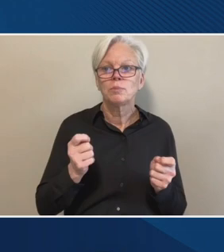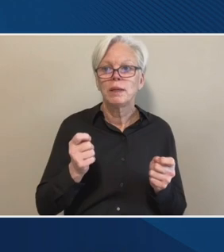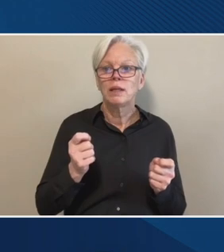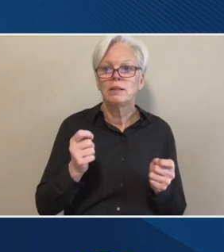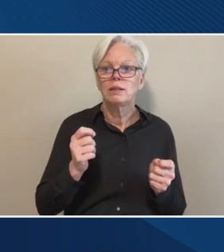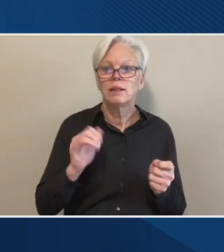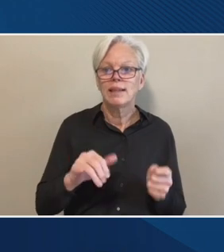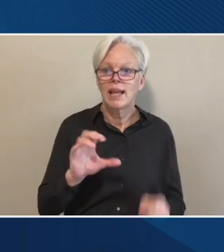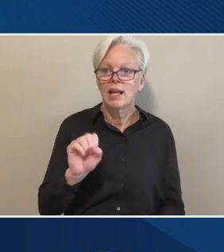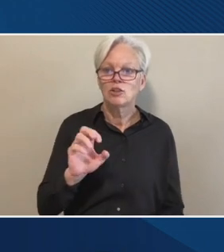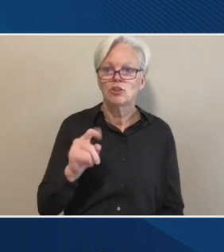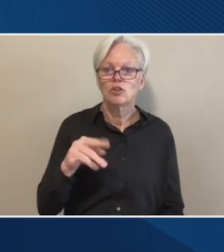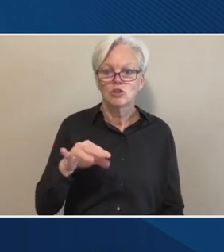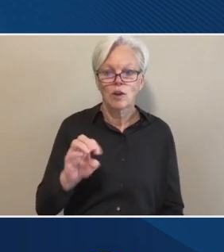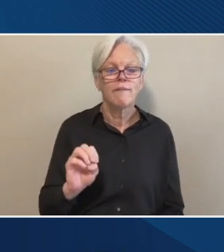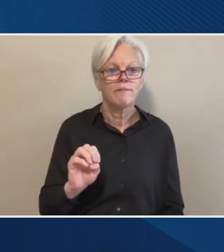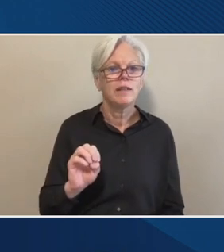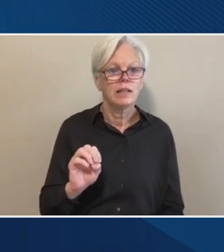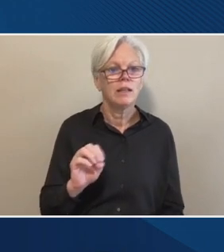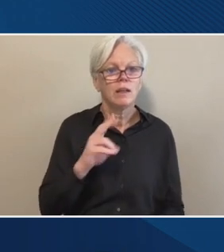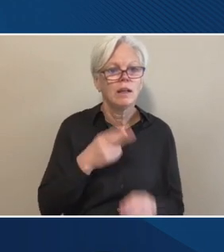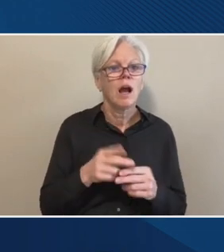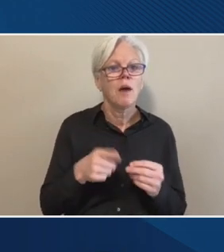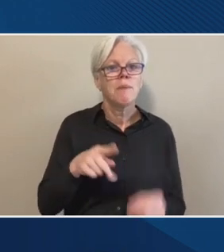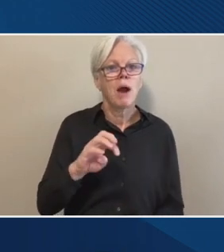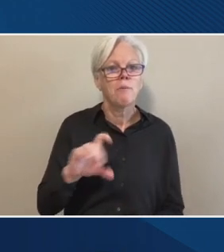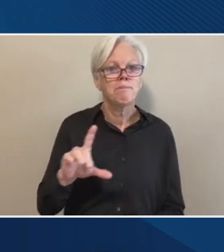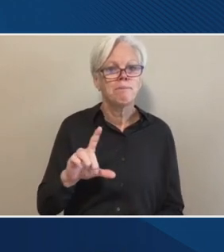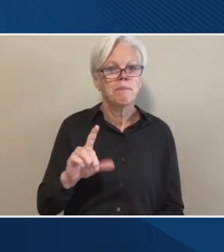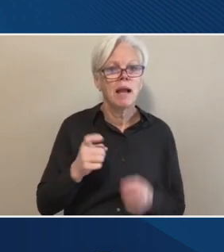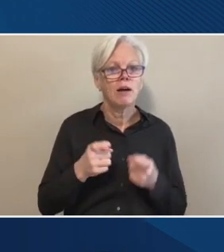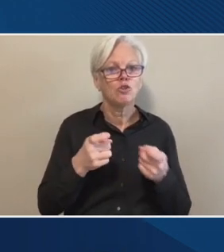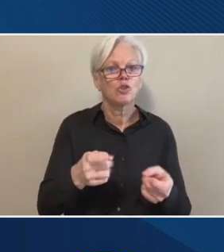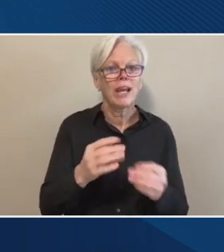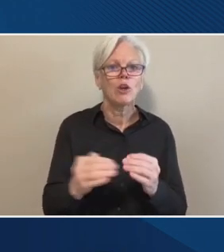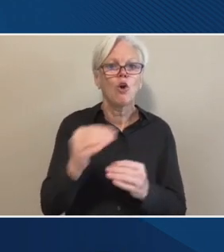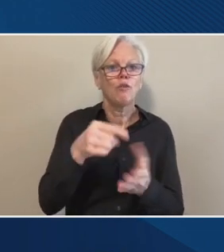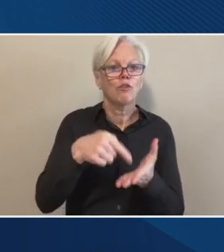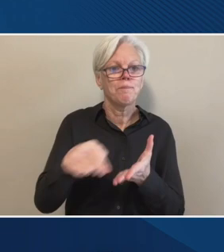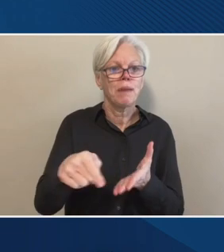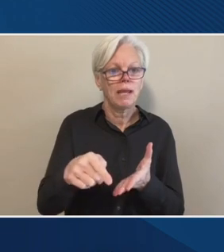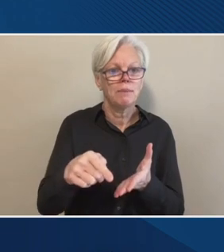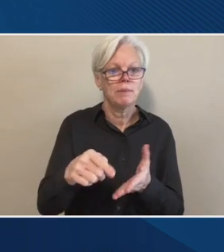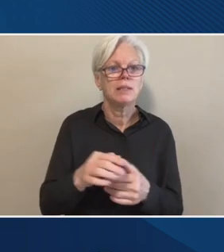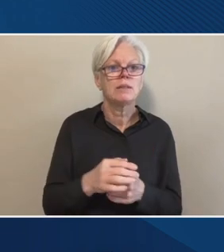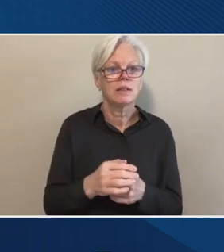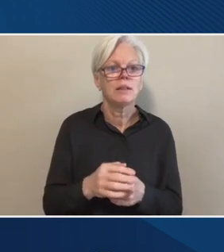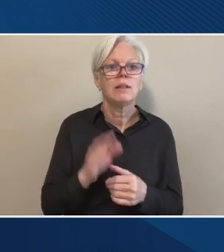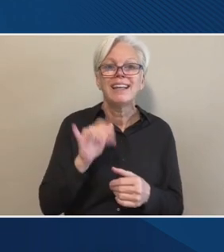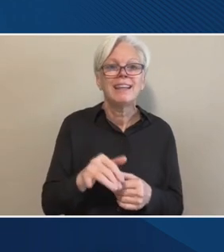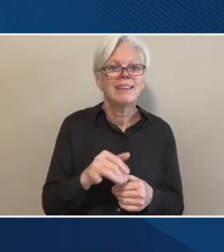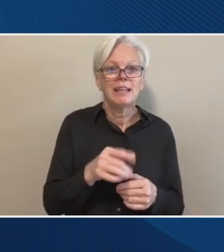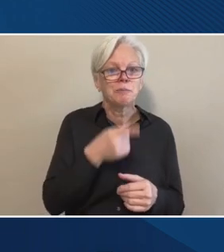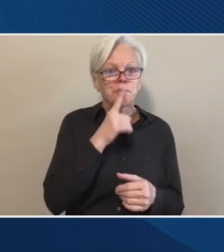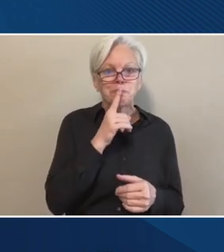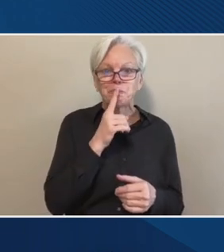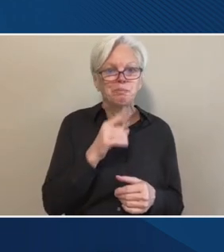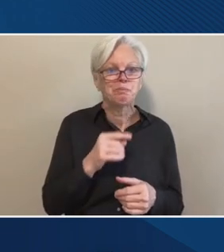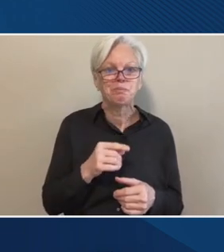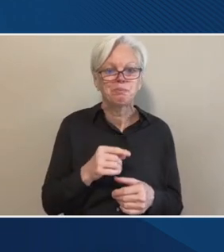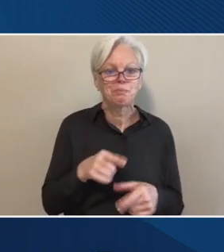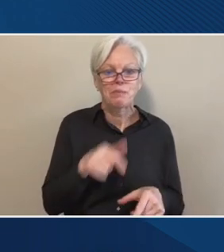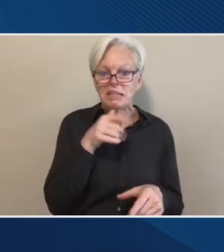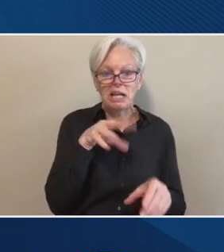Sophie about concerns with Pell Grant overpayments. I know that Pell Grant, I see that Pell Grant overpayments are not included in the